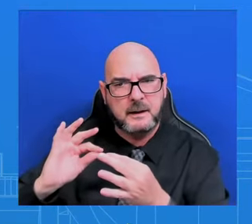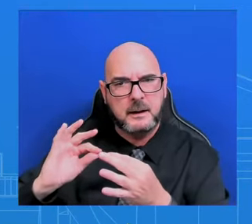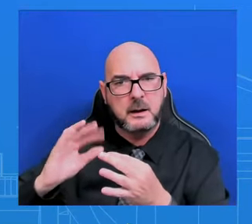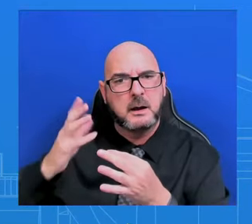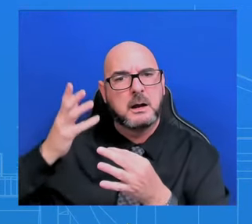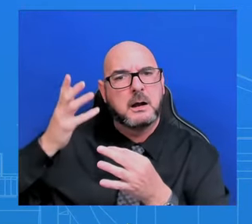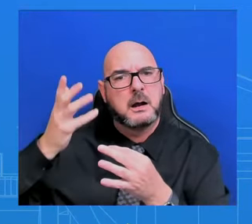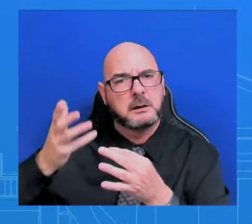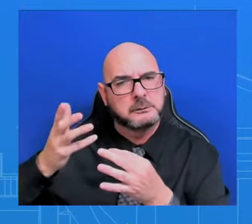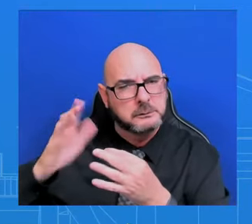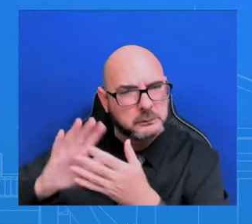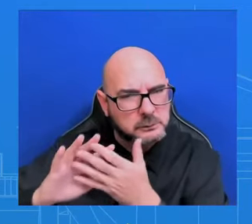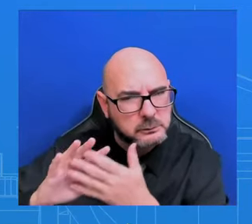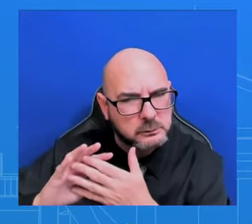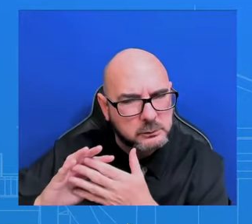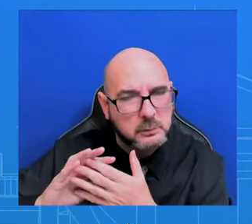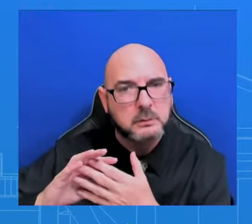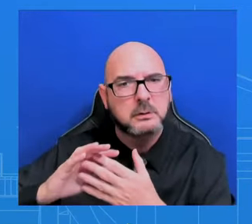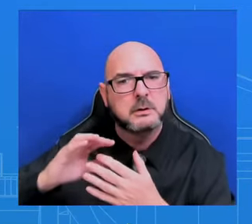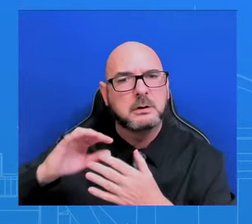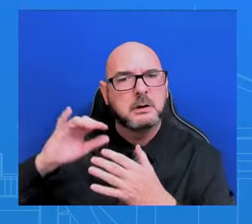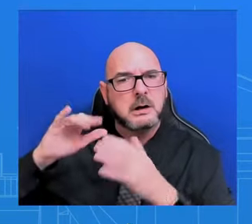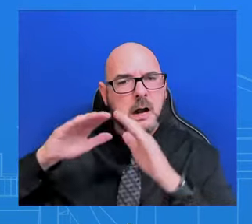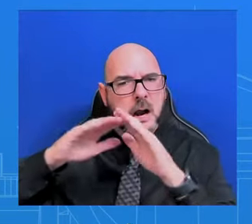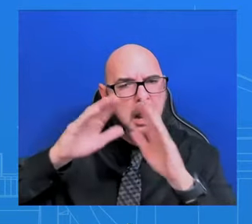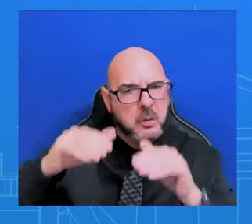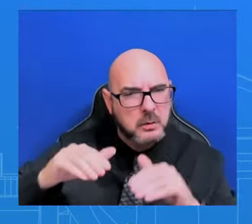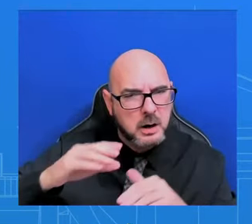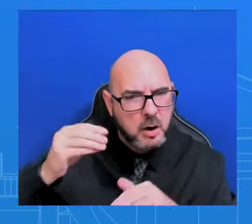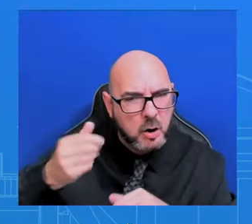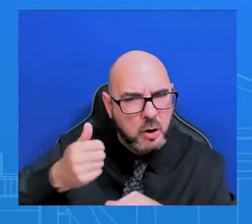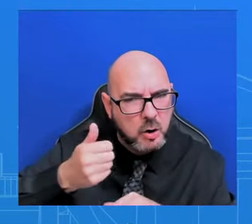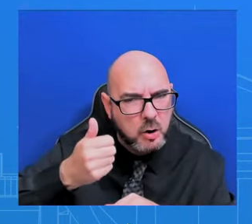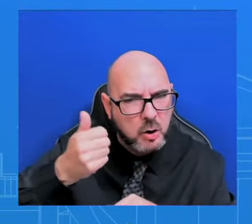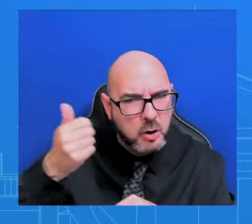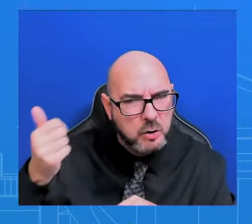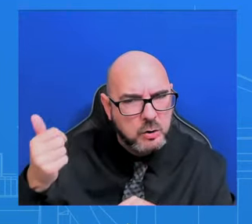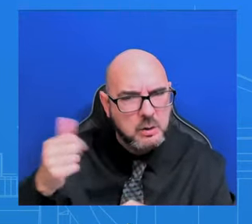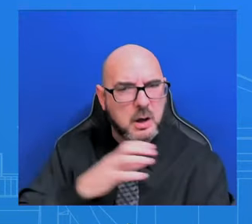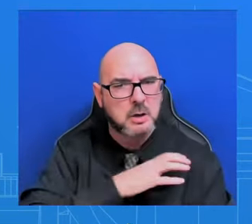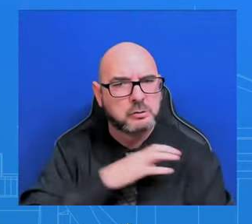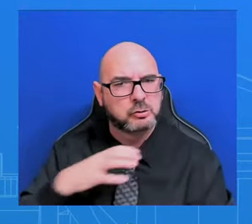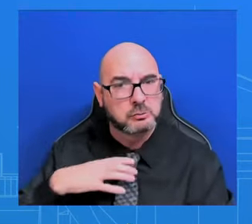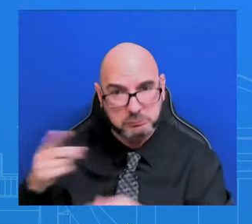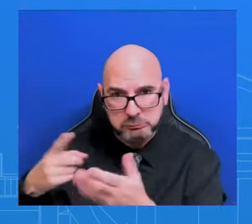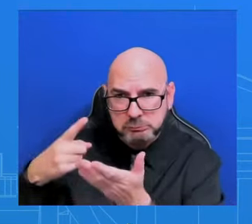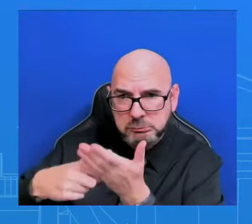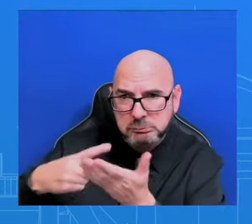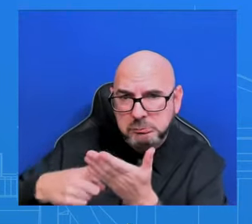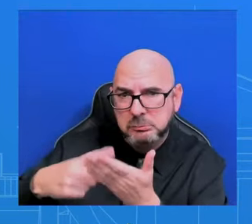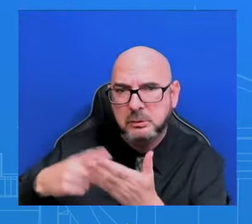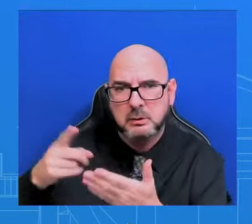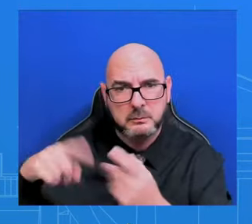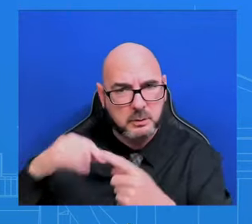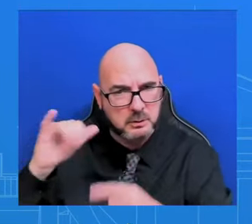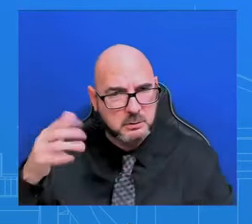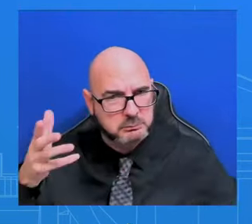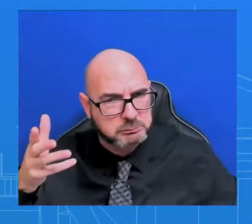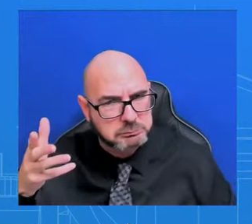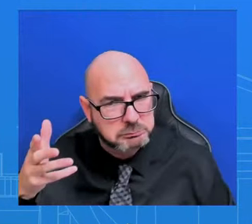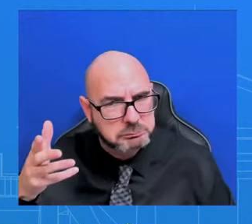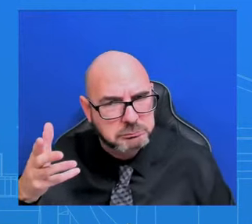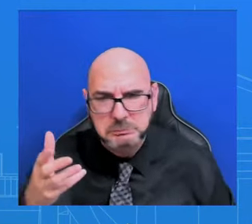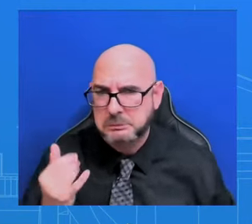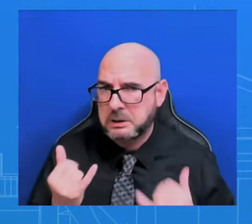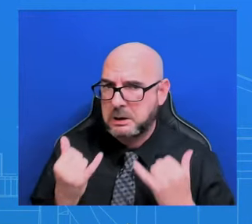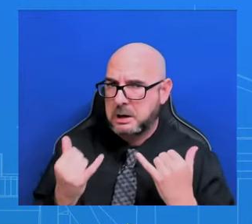legislators in Congress about doing that? I know they don't have the votes for it, but is there an effort right now to prepare for